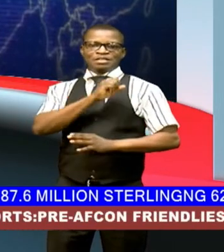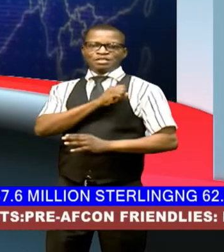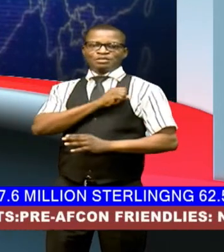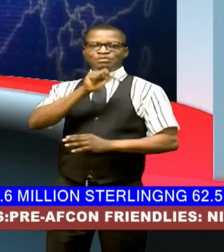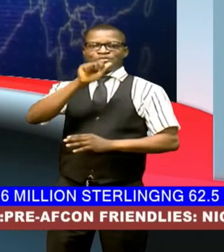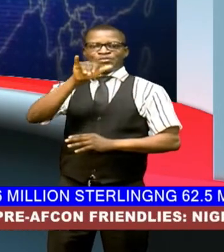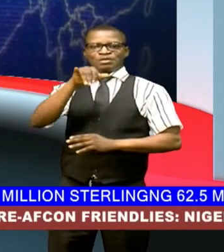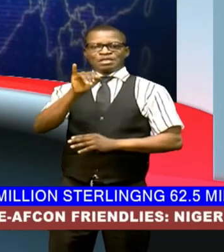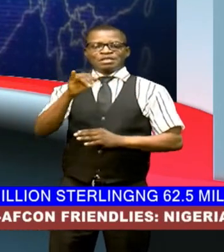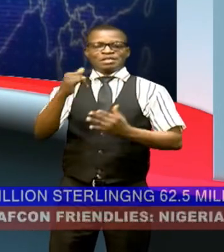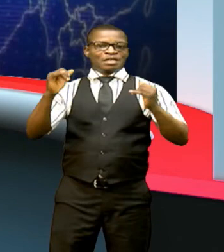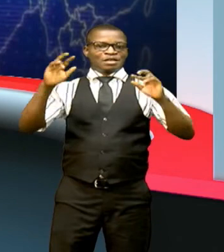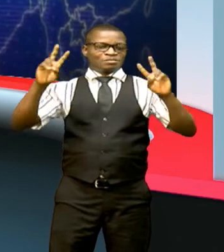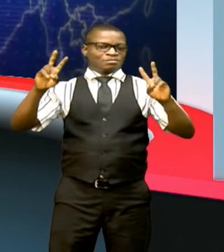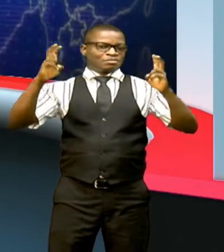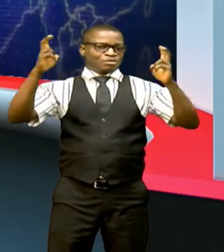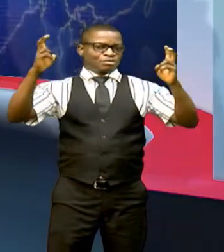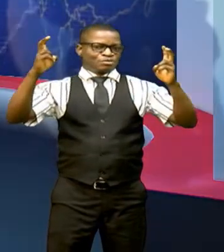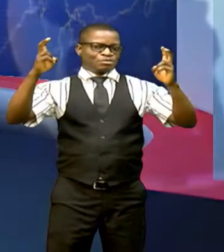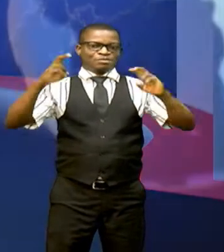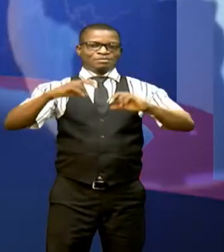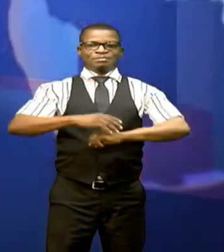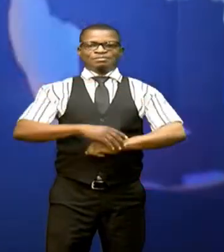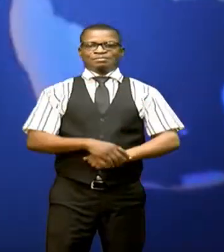now let's take a look at the headlines